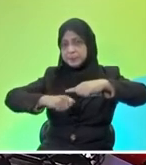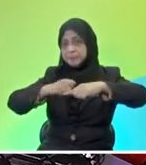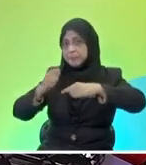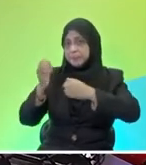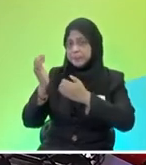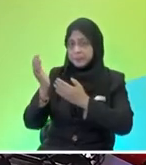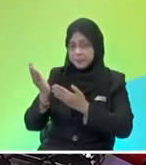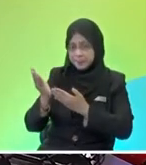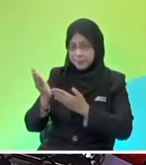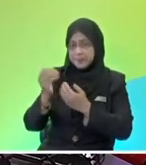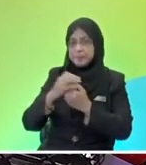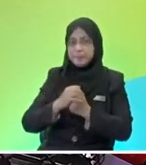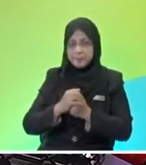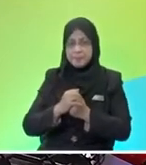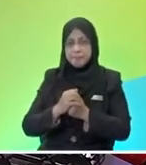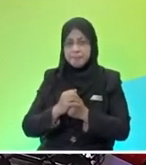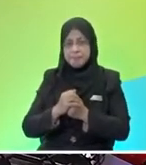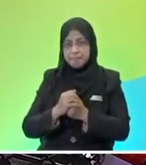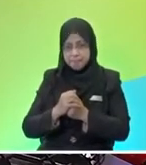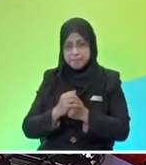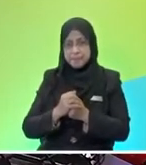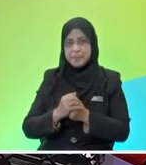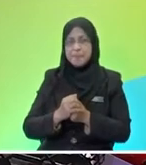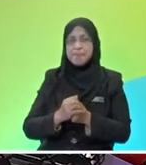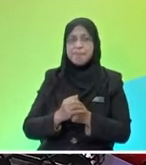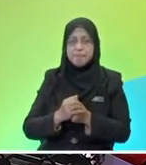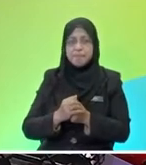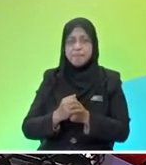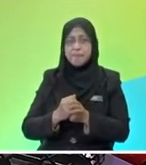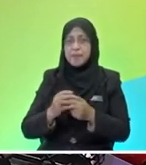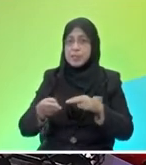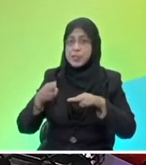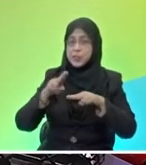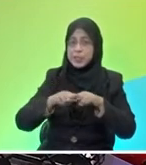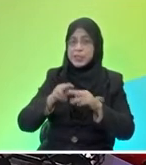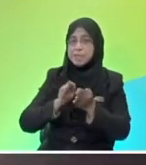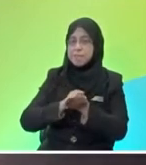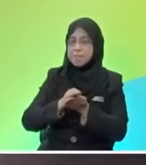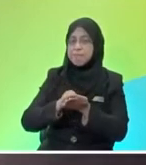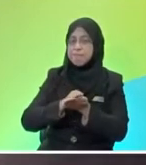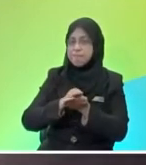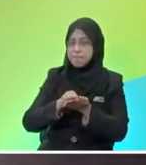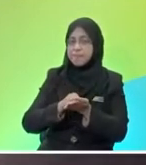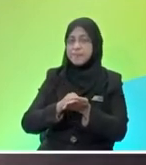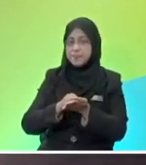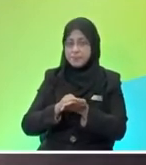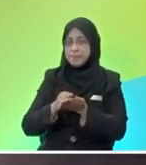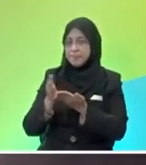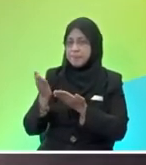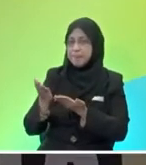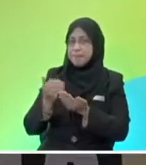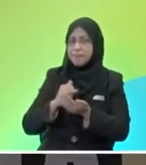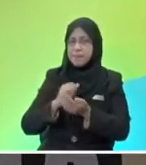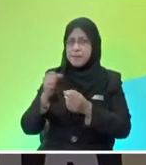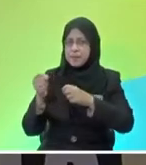racket it's not uh it's not installed with the grip yet so later on we can install it now well which is why sometimes i notice that